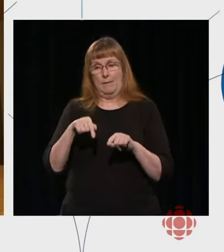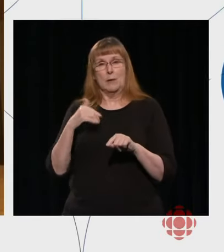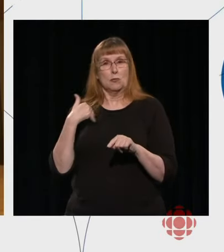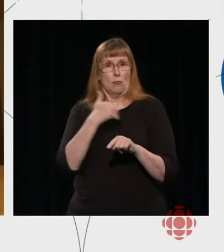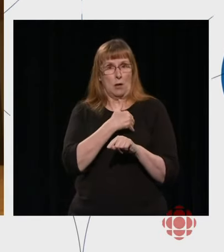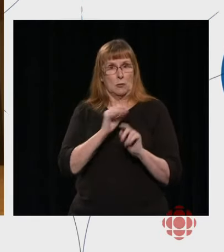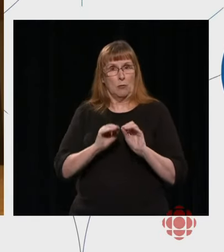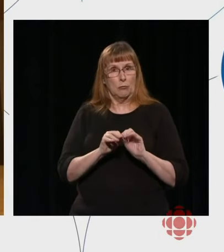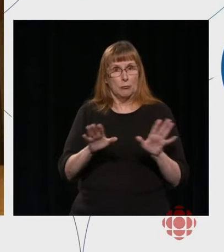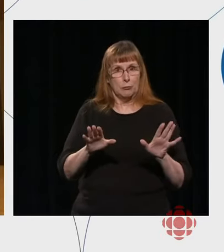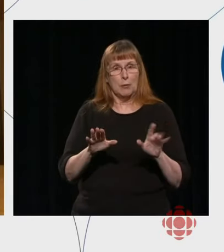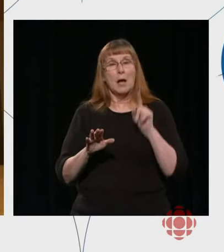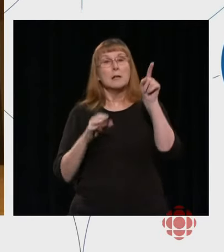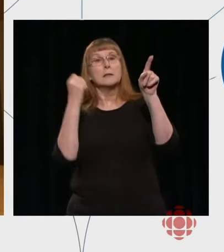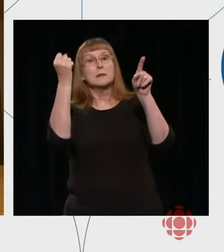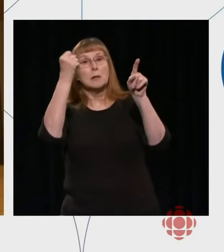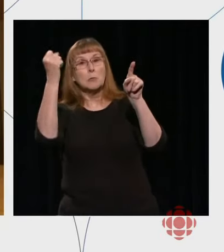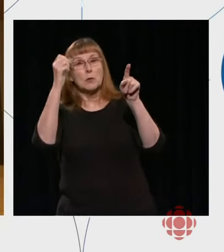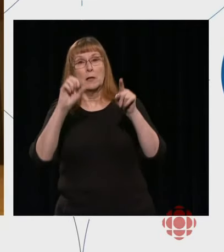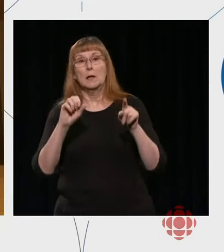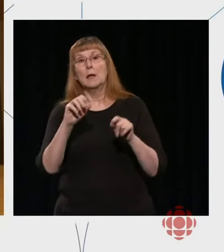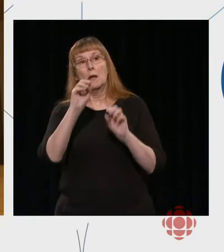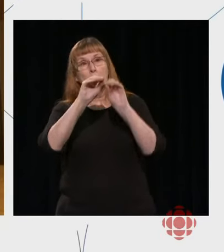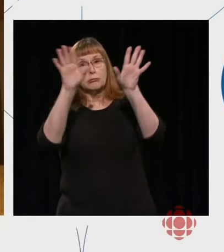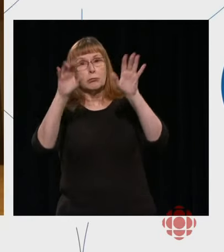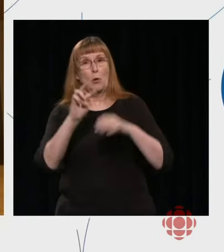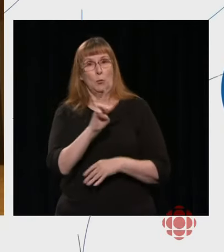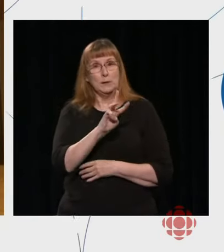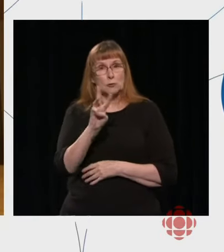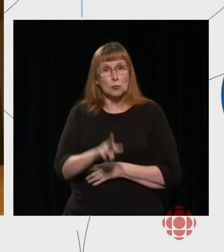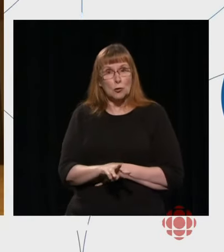one out of Sudbury, one out of Windsor.